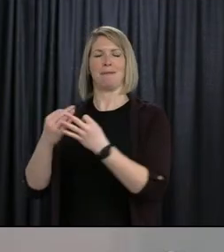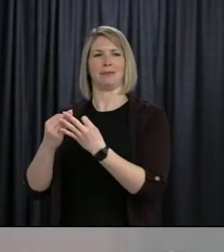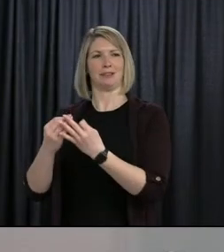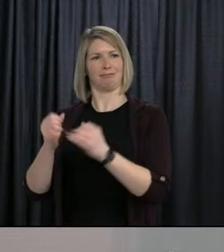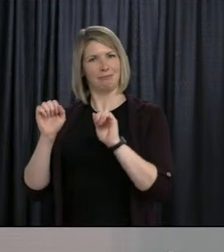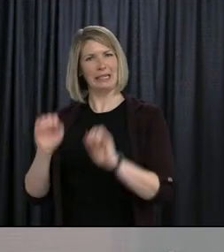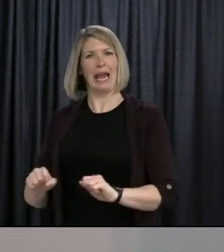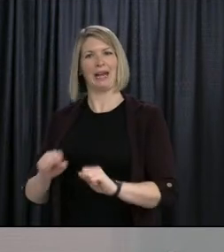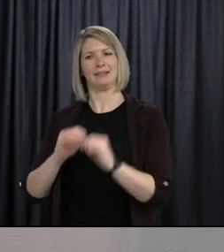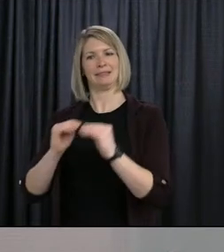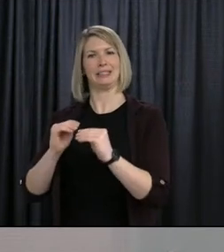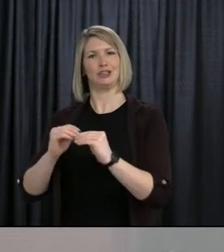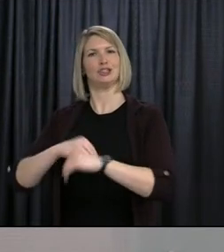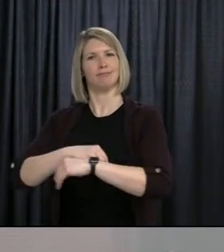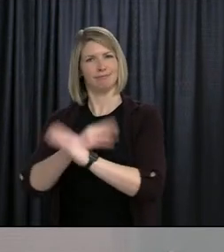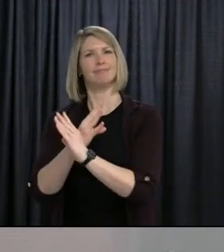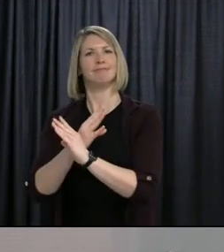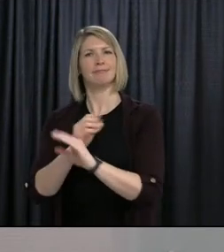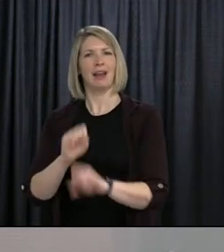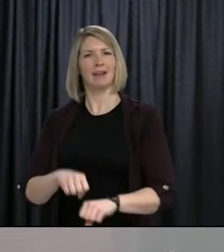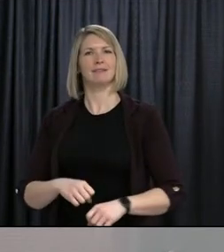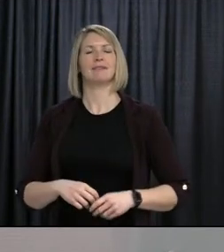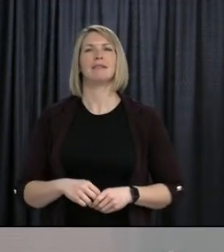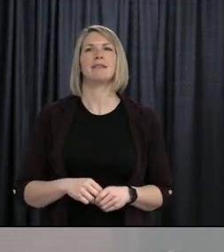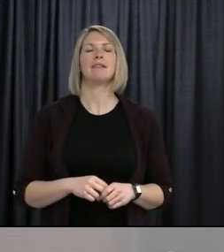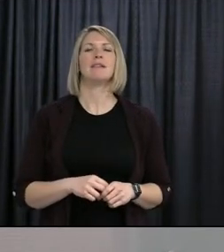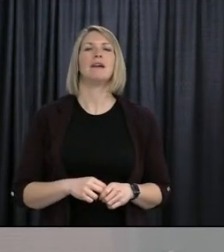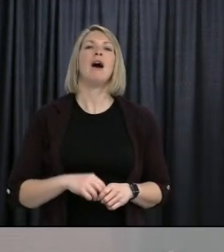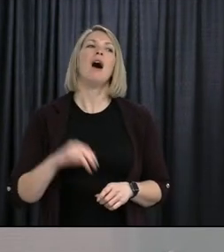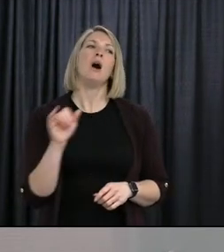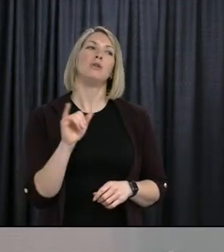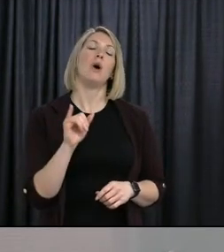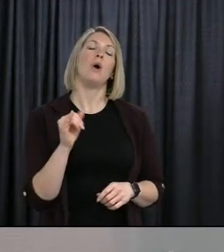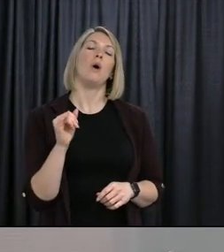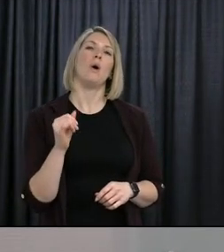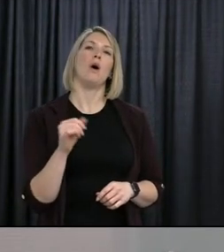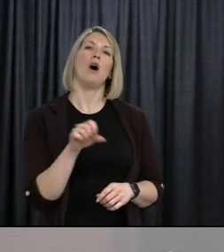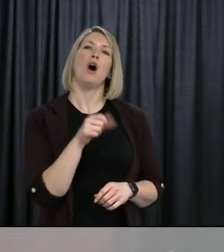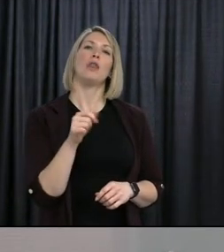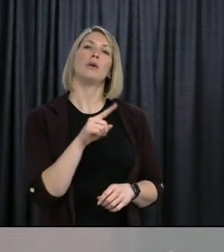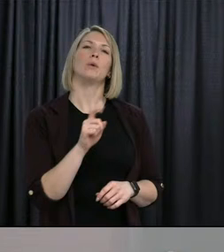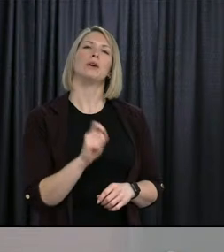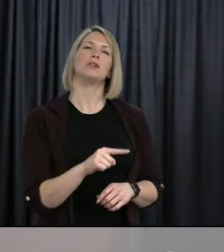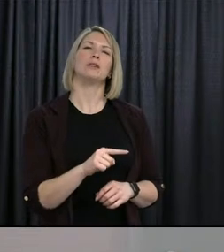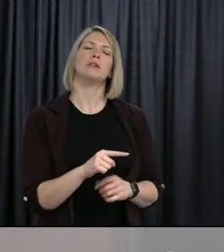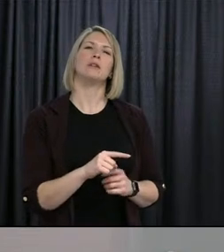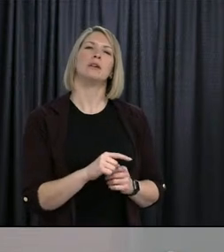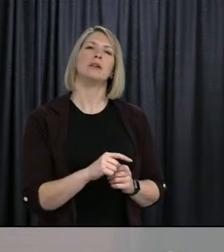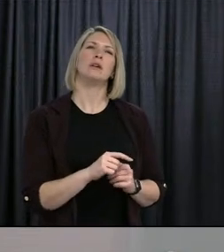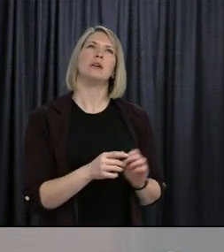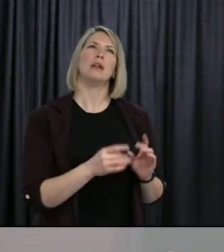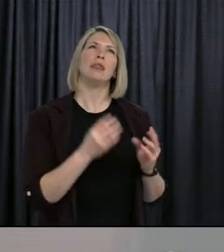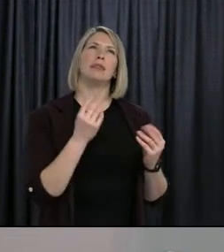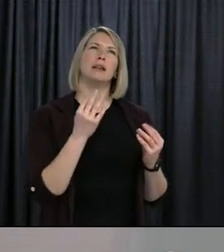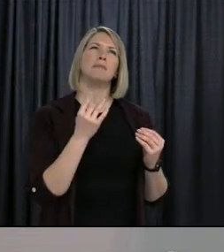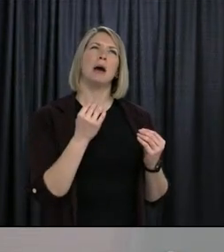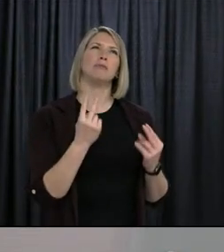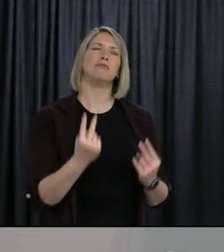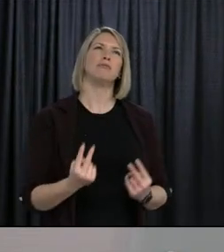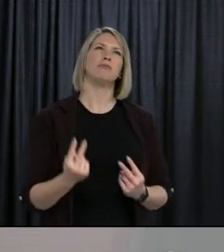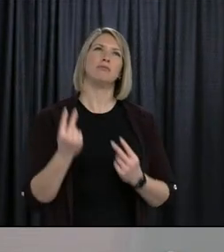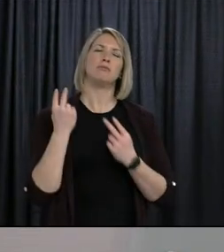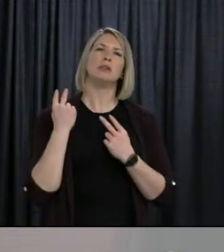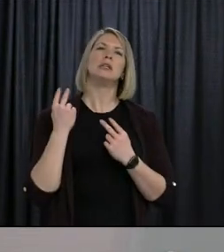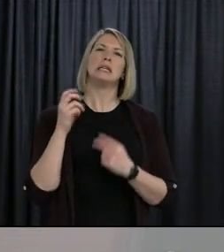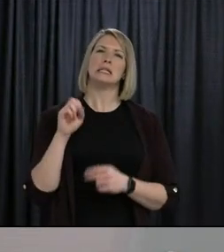And my next question is for both of you, I guess. When I think about way back in September and the plan